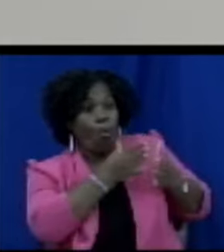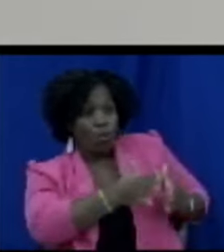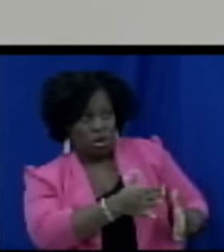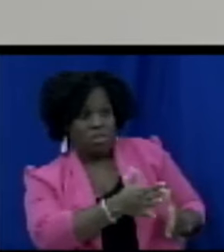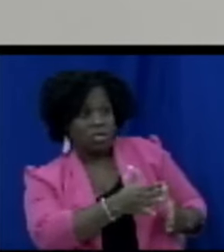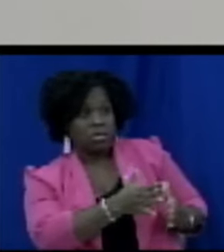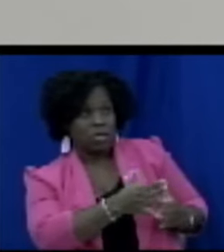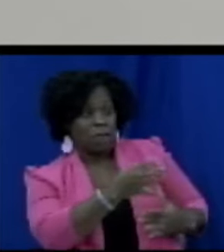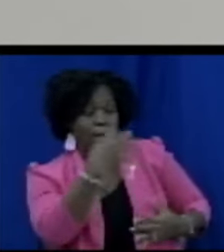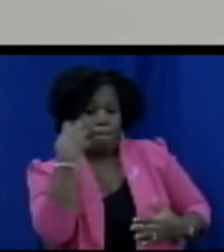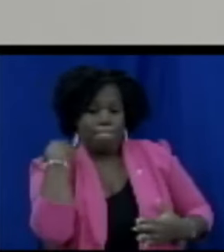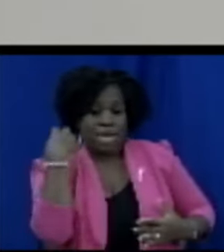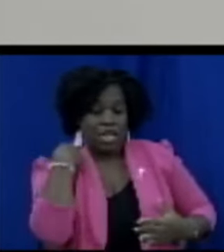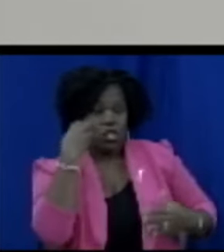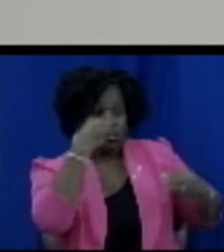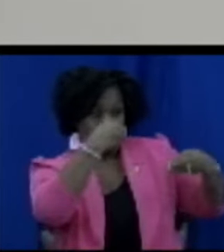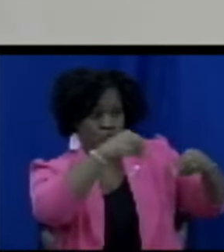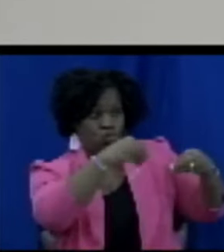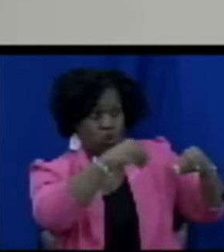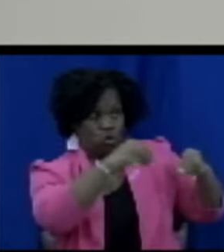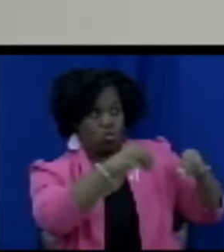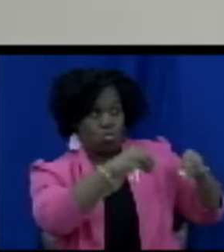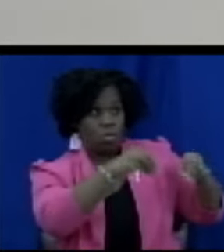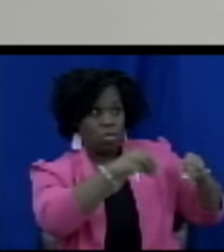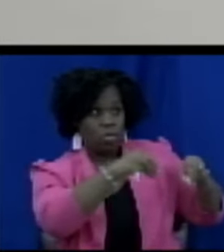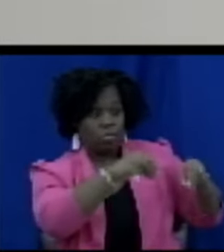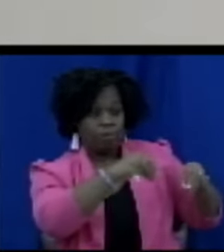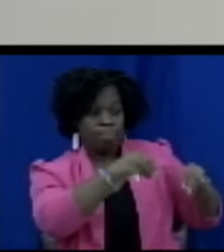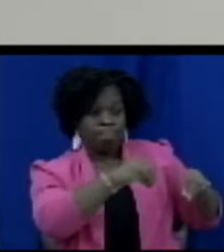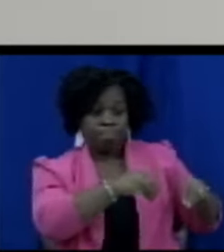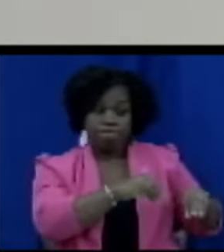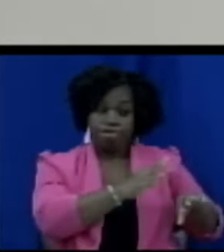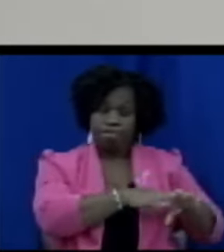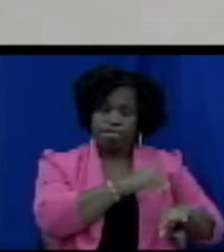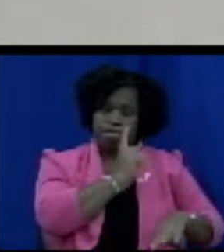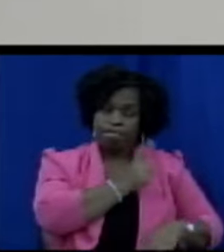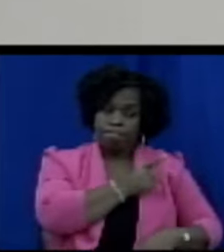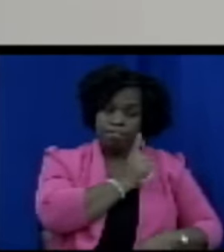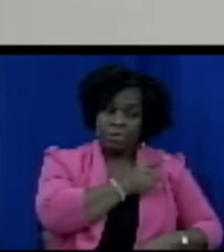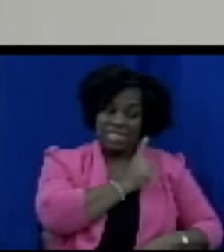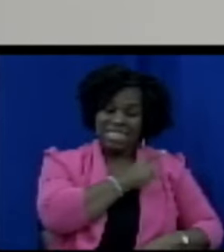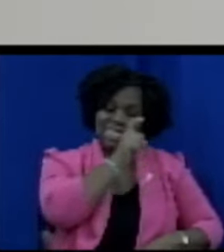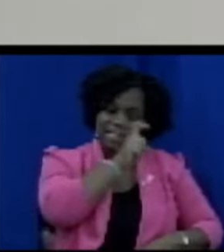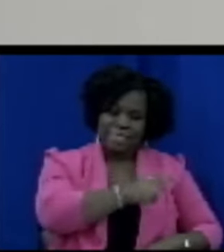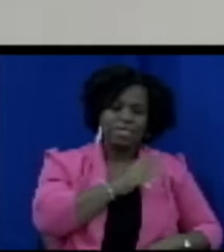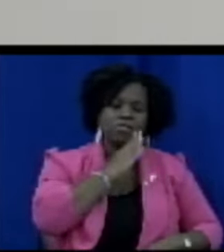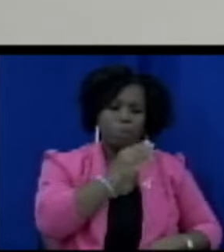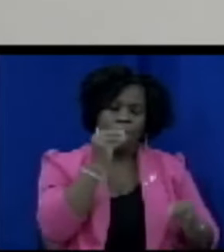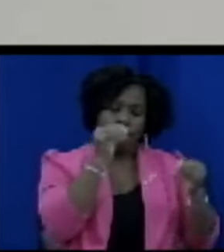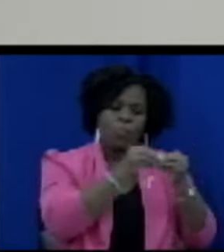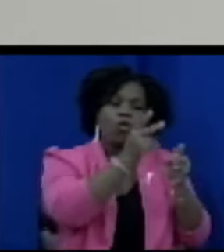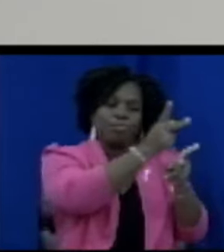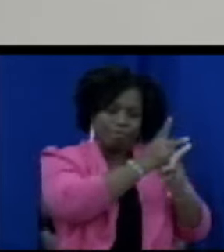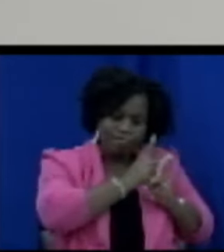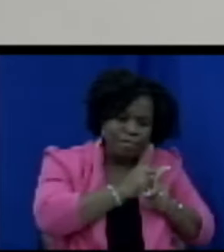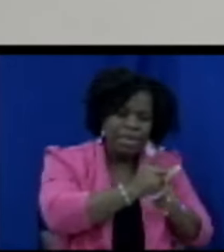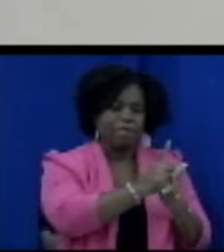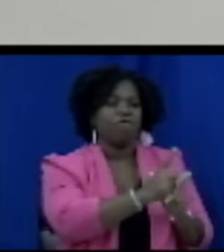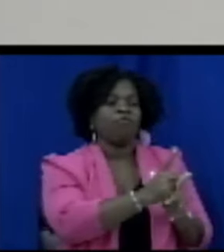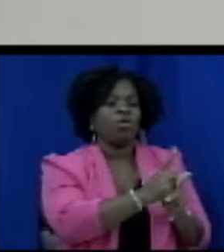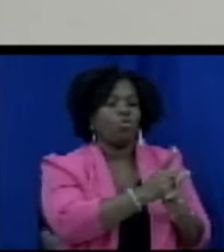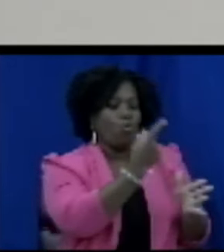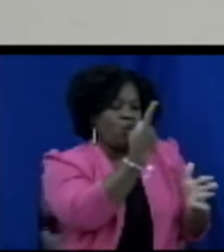goods and the services that are being provided are subpar below standard